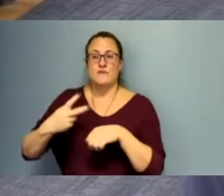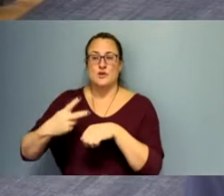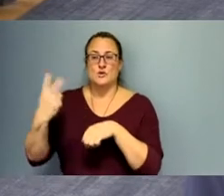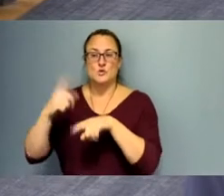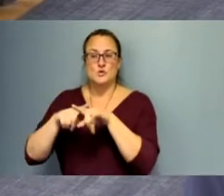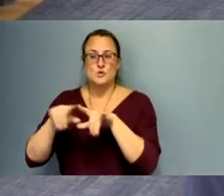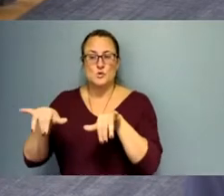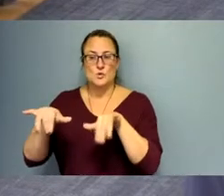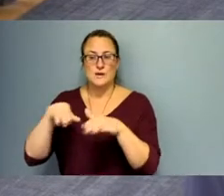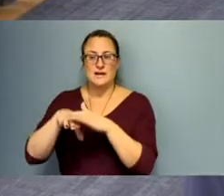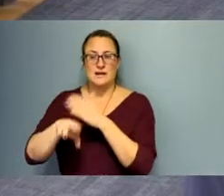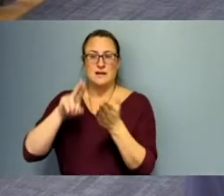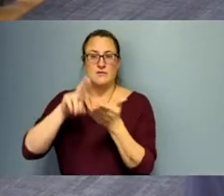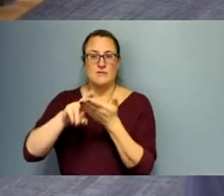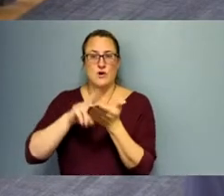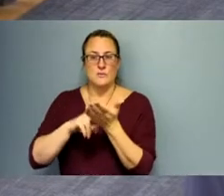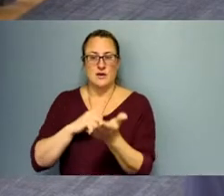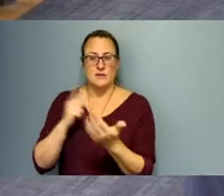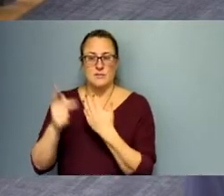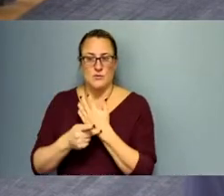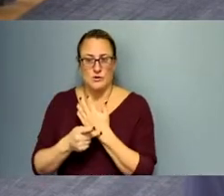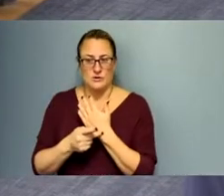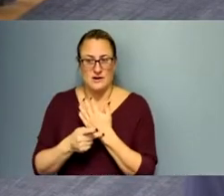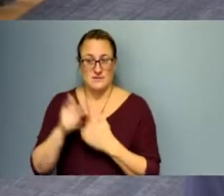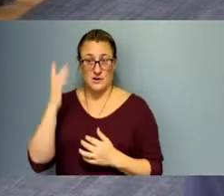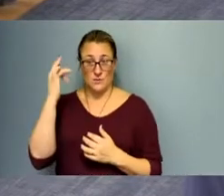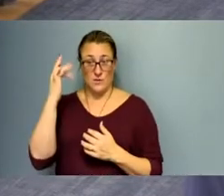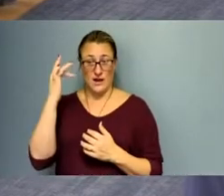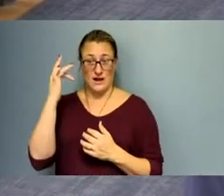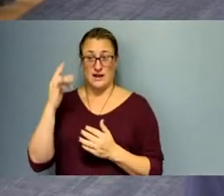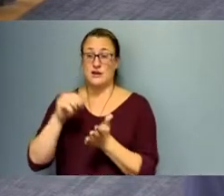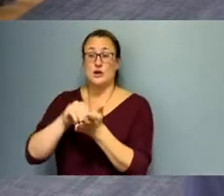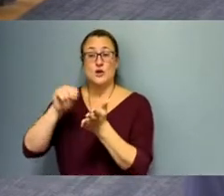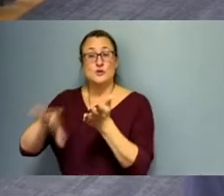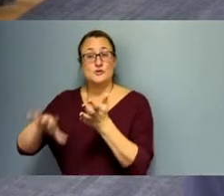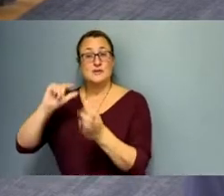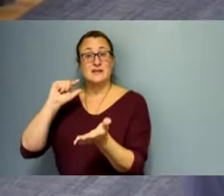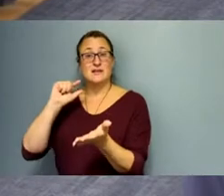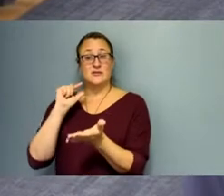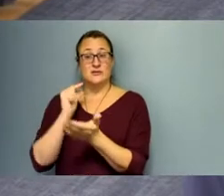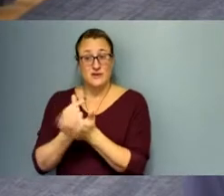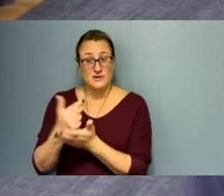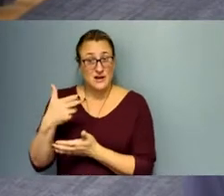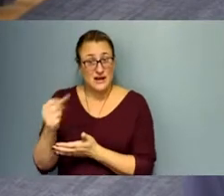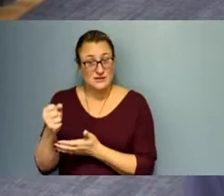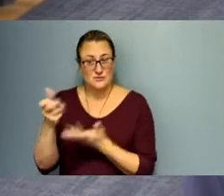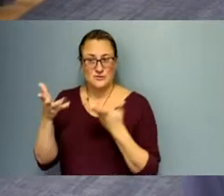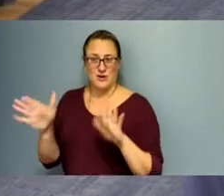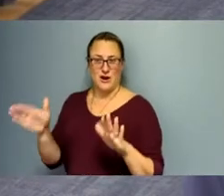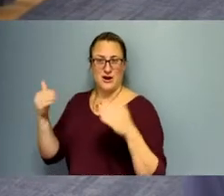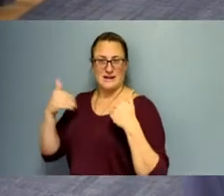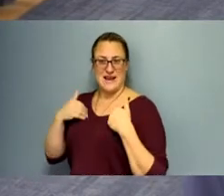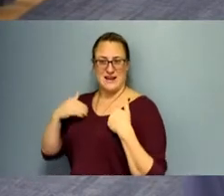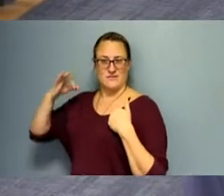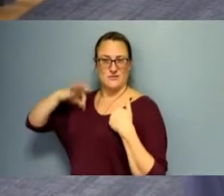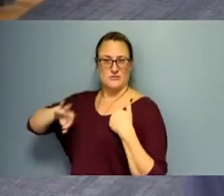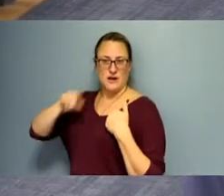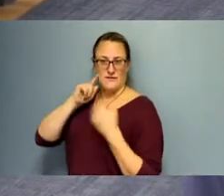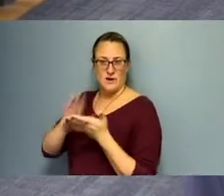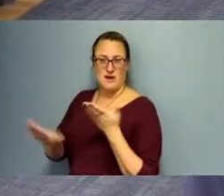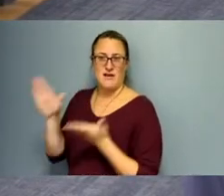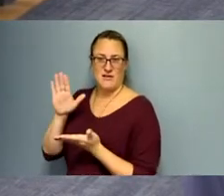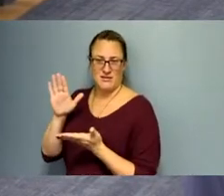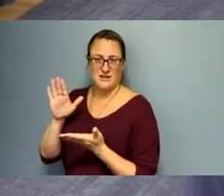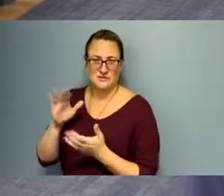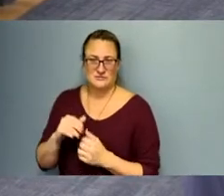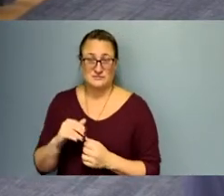an opportunity to say that I have college credit coming out of high school. I built a program in Arizona where